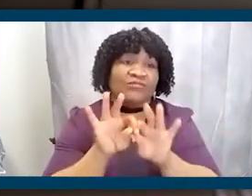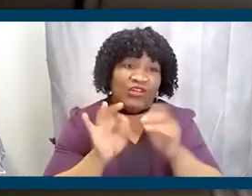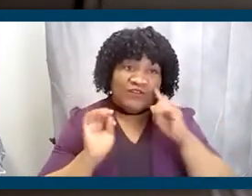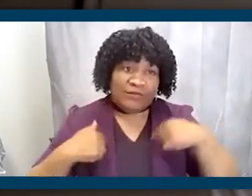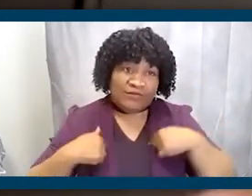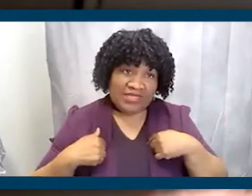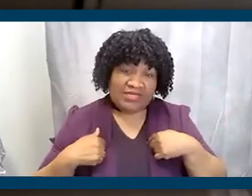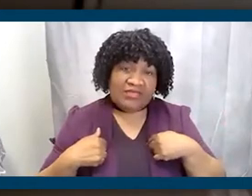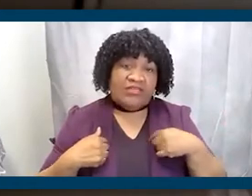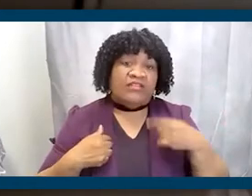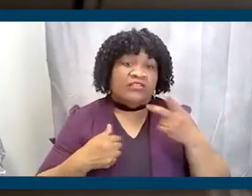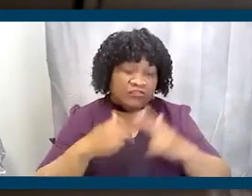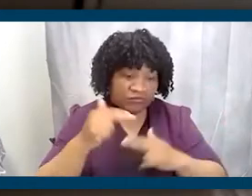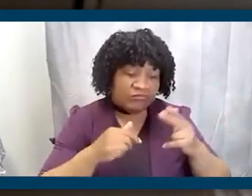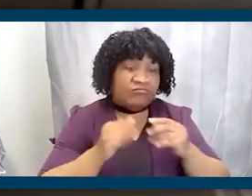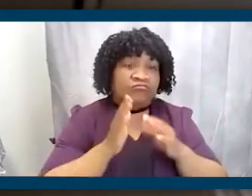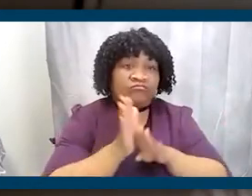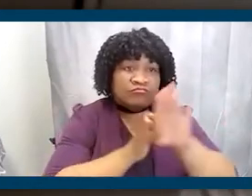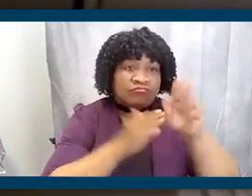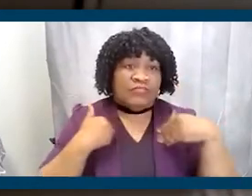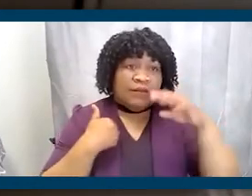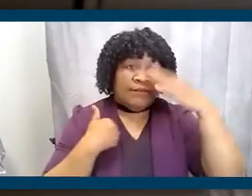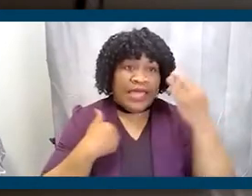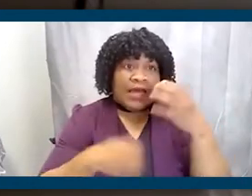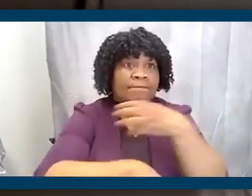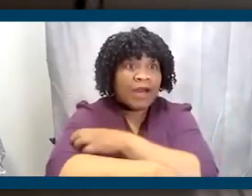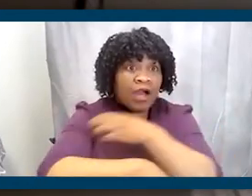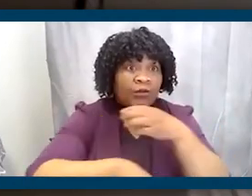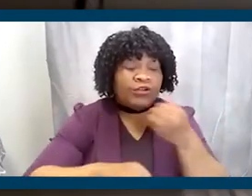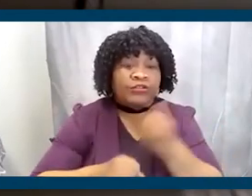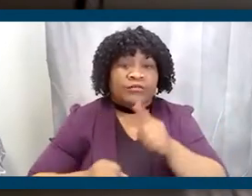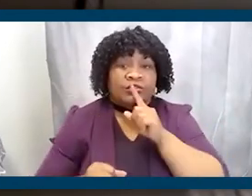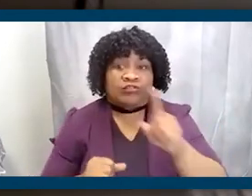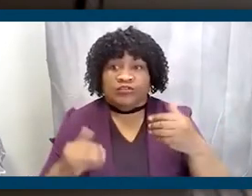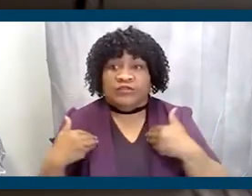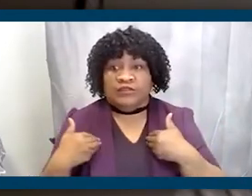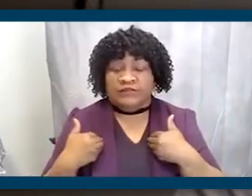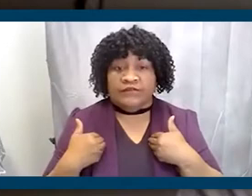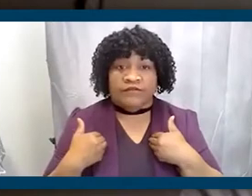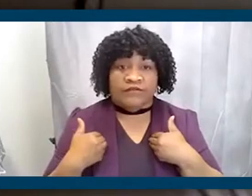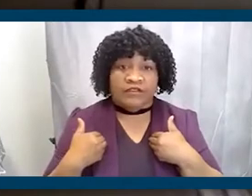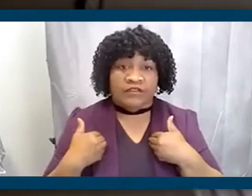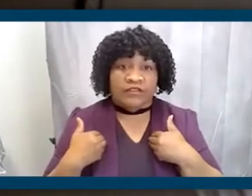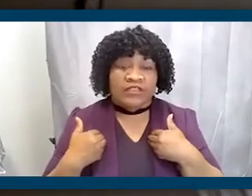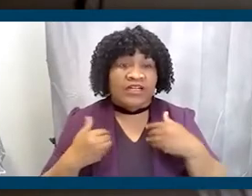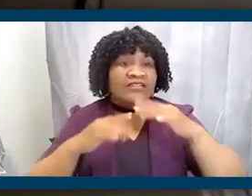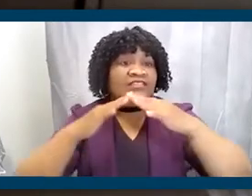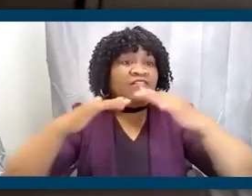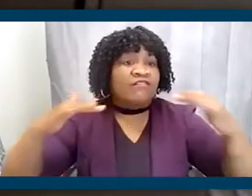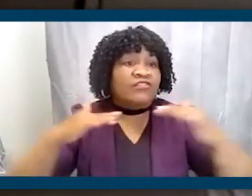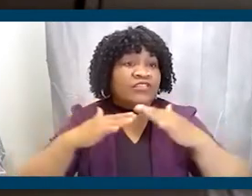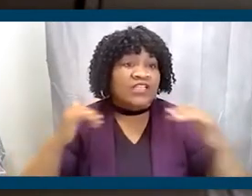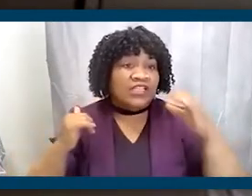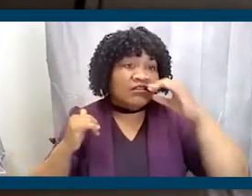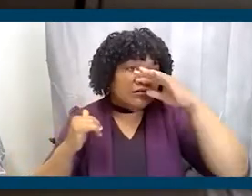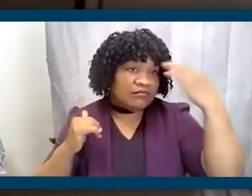me to build Black power is important to me to make sure that we have a diversity of Black